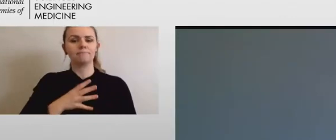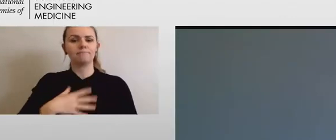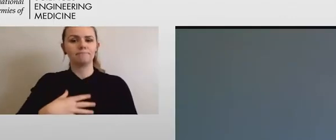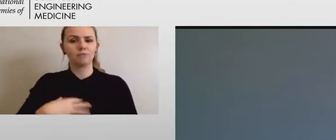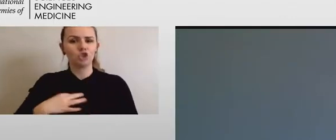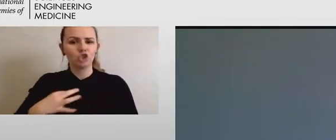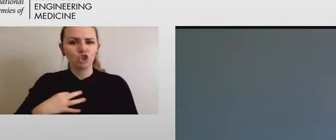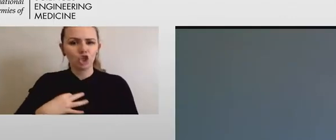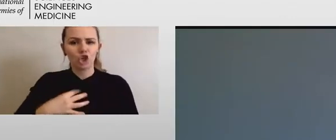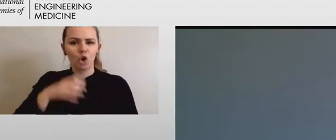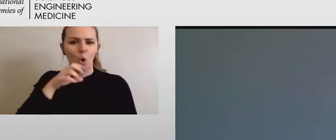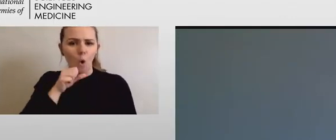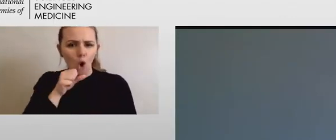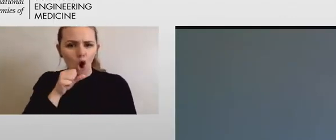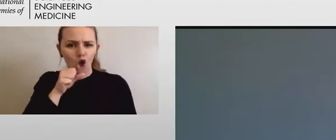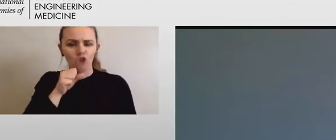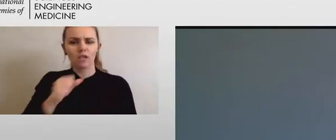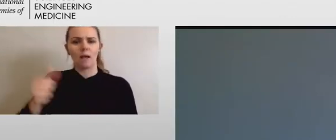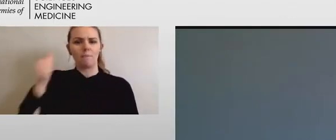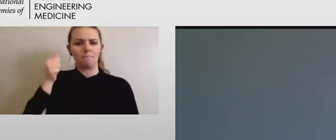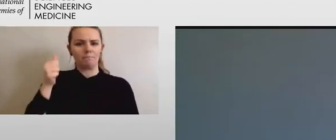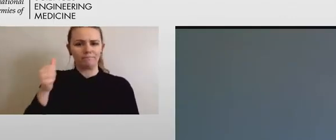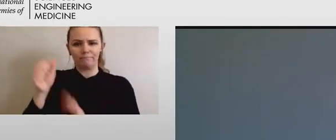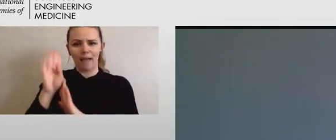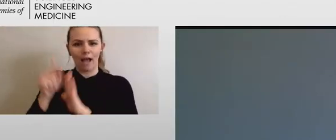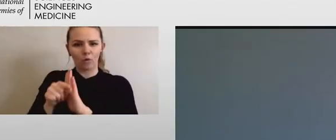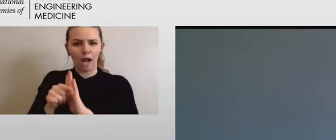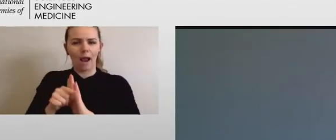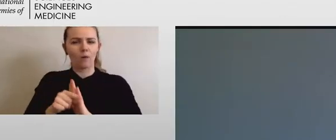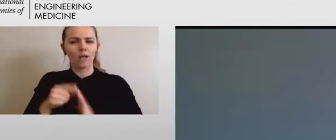is a light blue wall and two white doors.